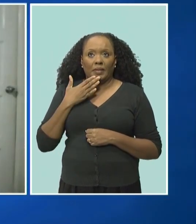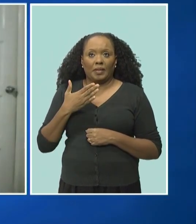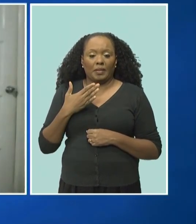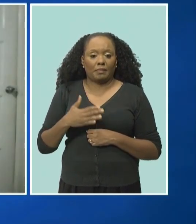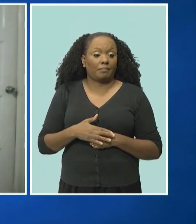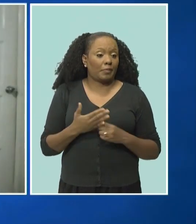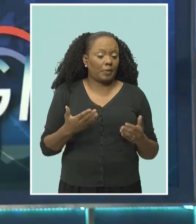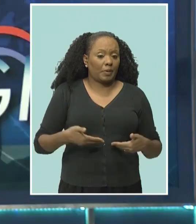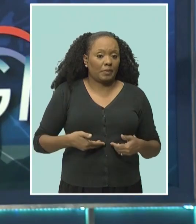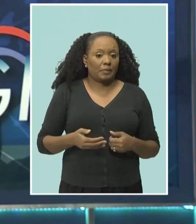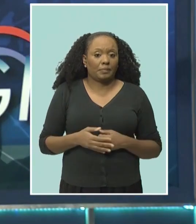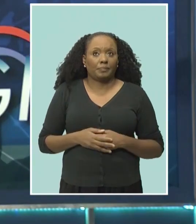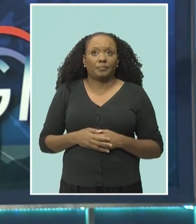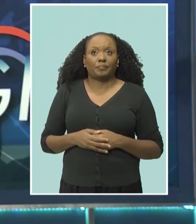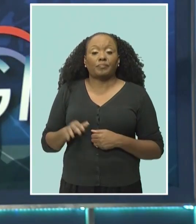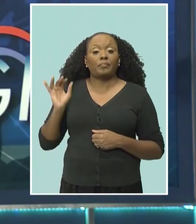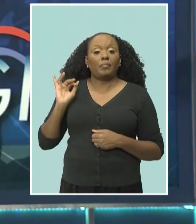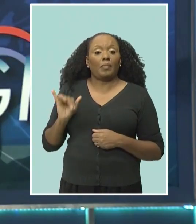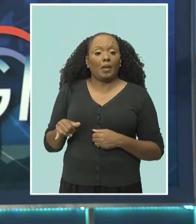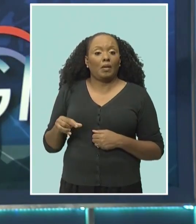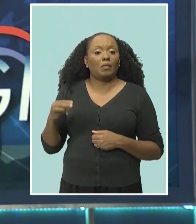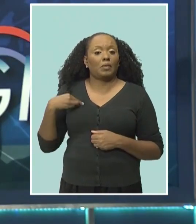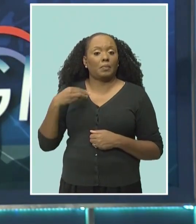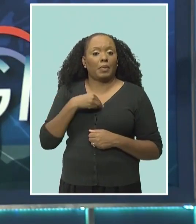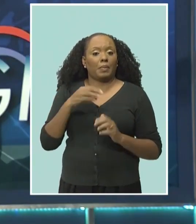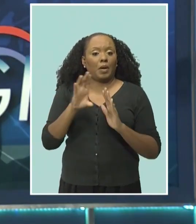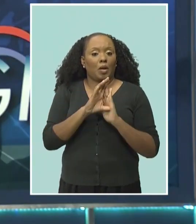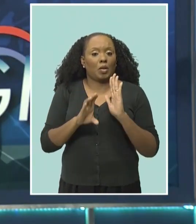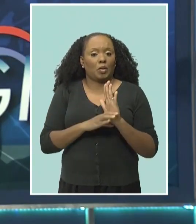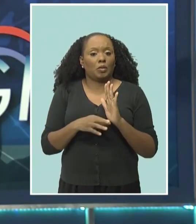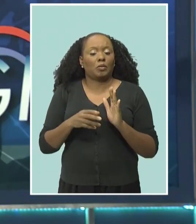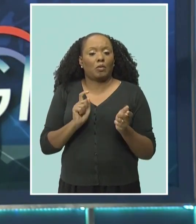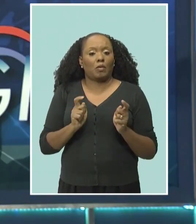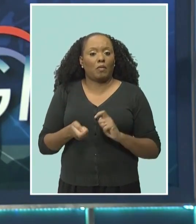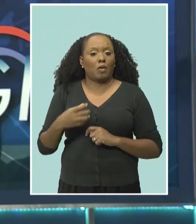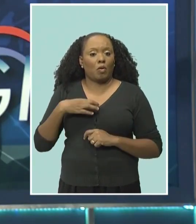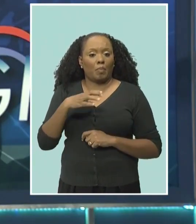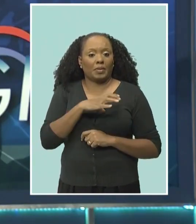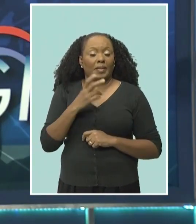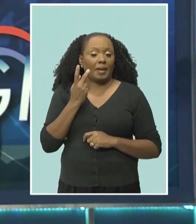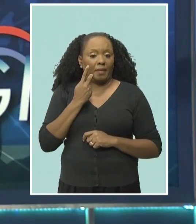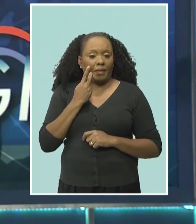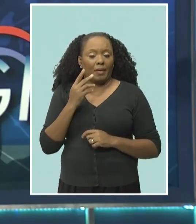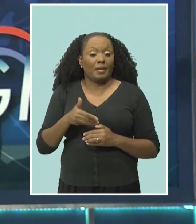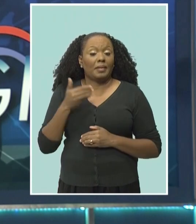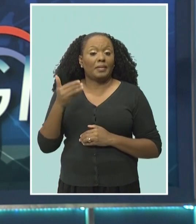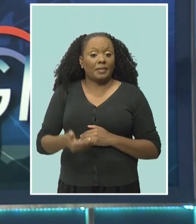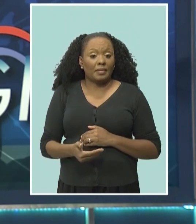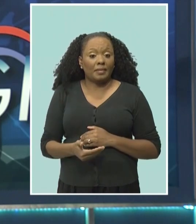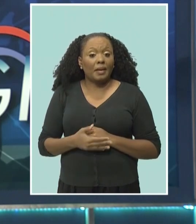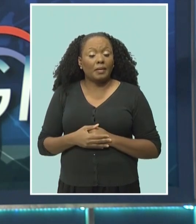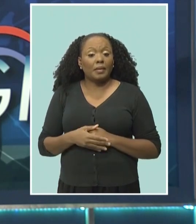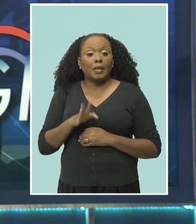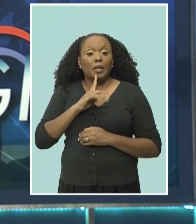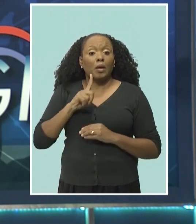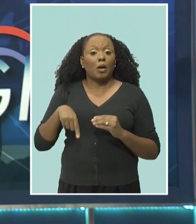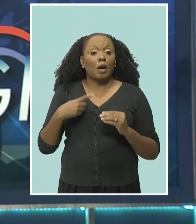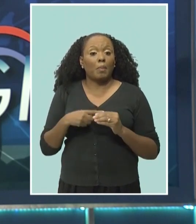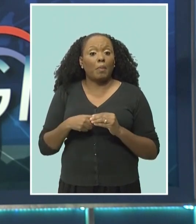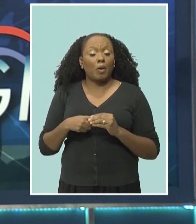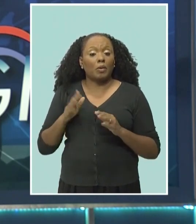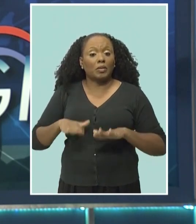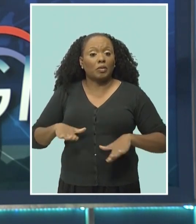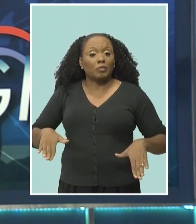You're welcome. That was member of the Constitutional Reform Commission, Carrie-Anne Eiffel. Coming up after the break, local pediatricians